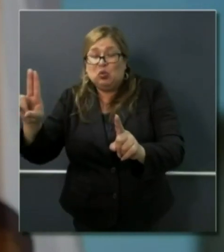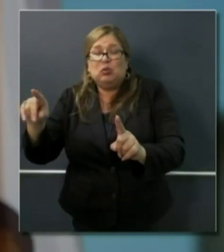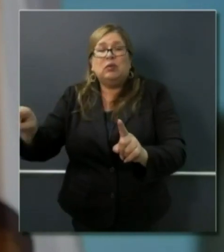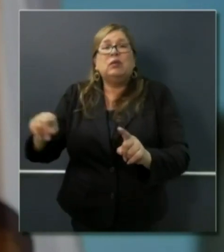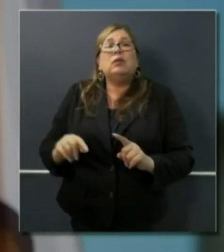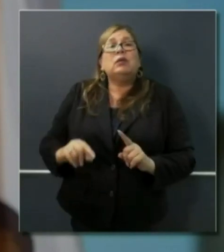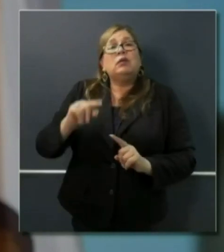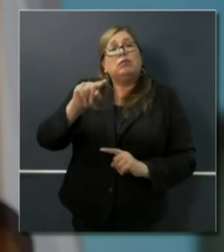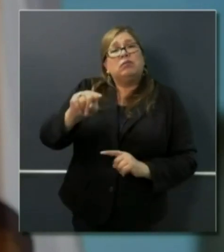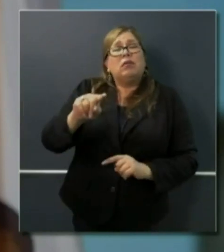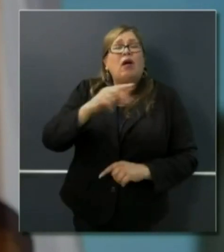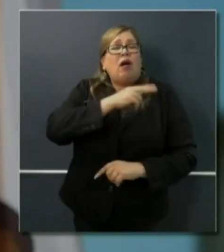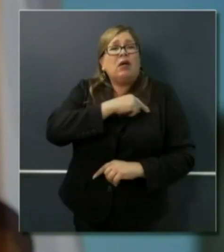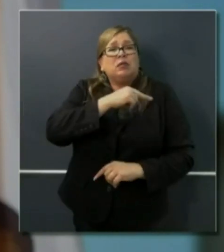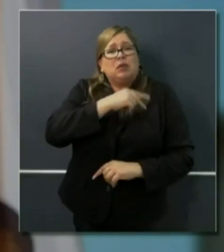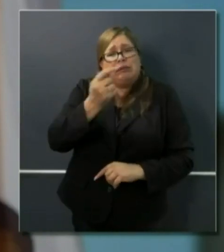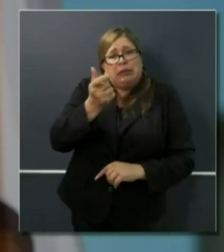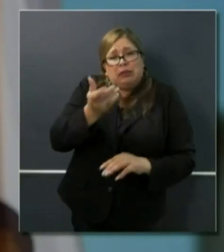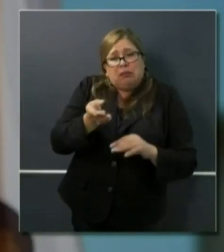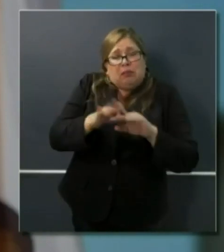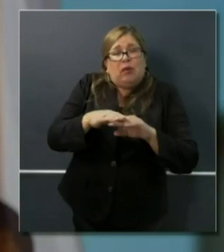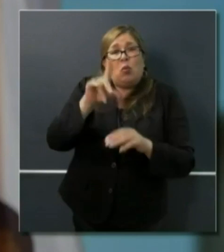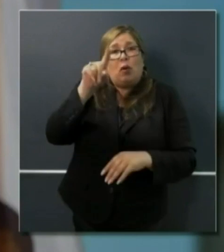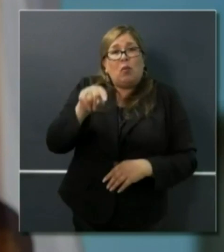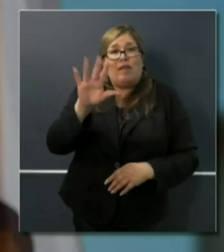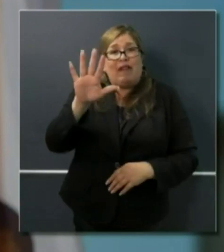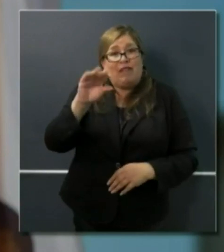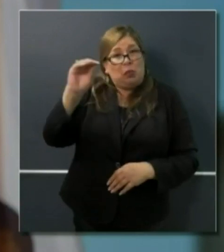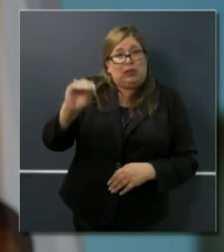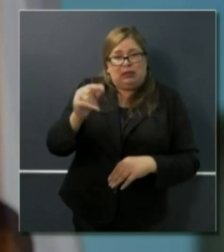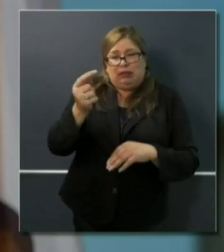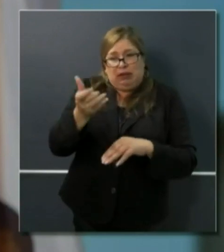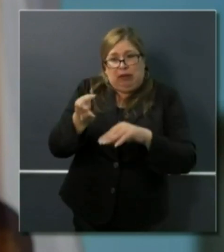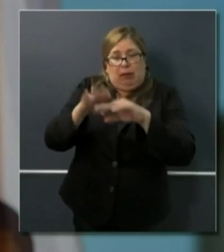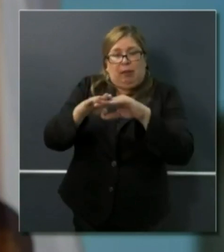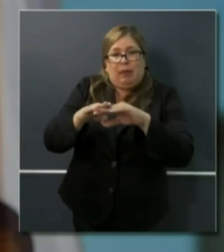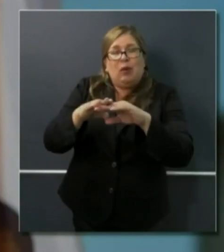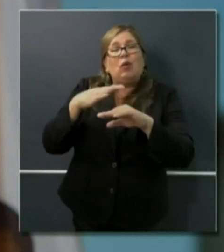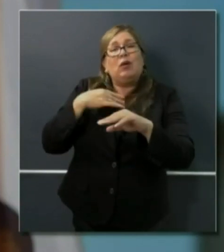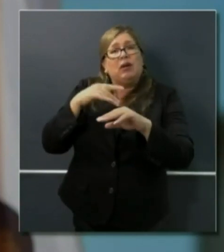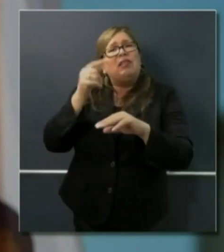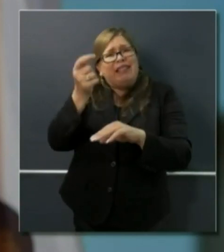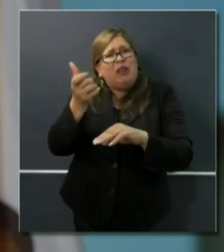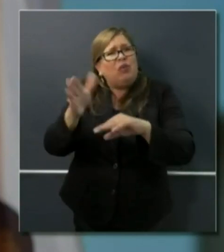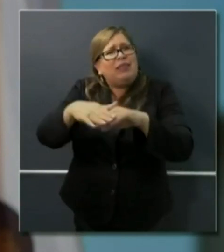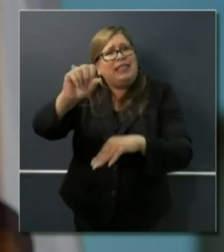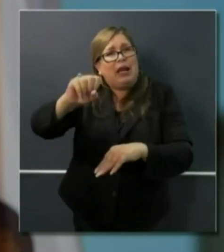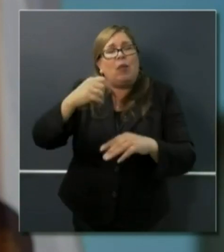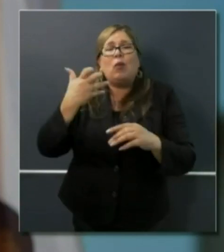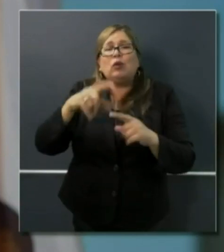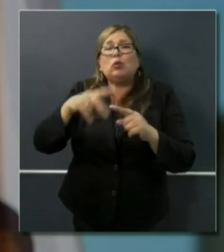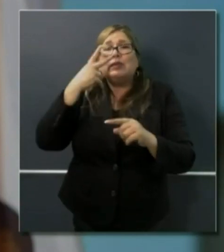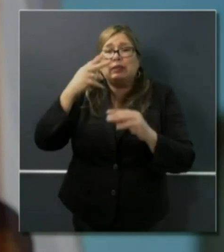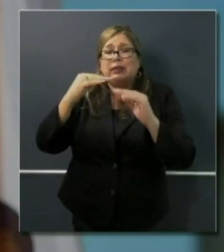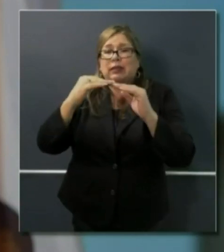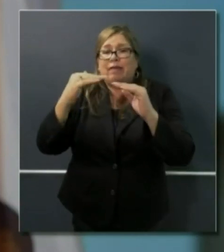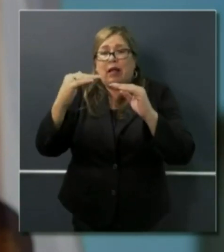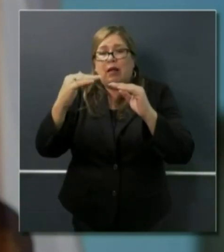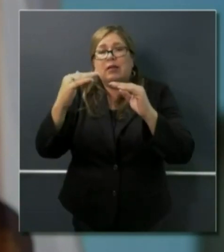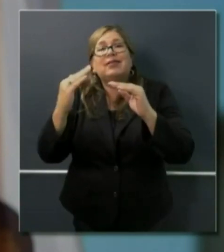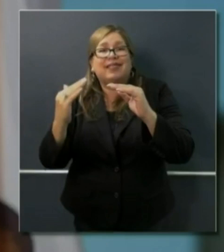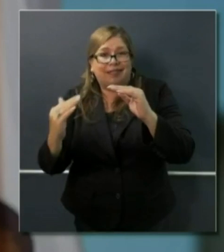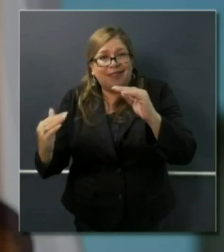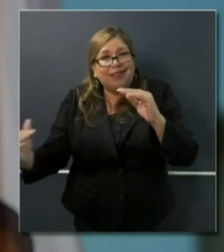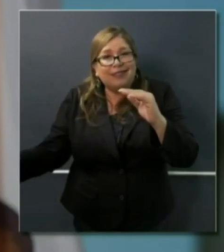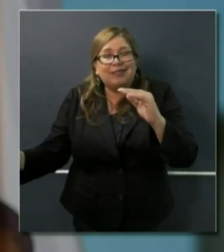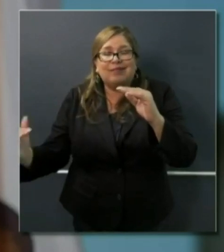went up 1.5%. Again, we want to see that declining. We want to now start to see that to flatten and